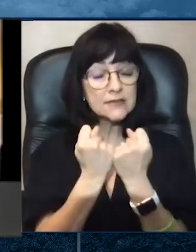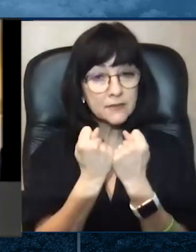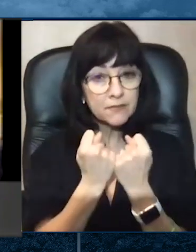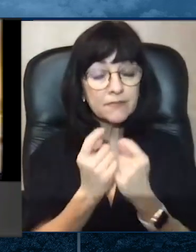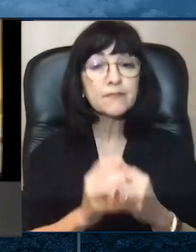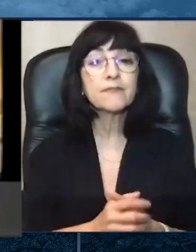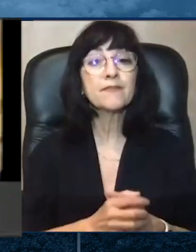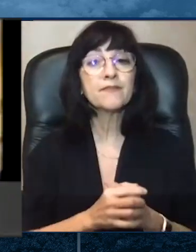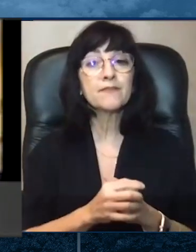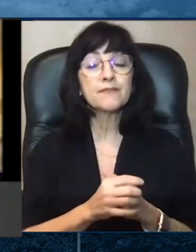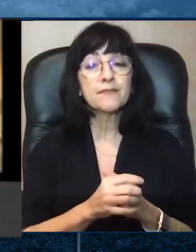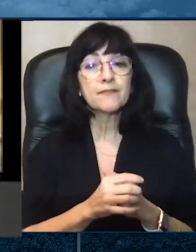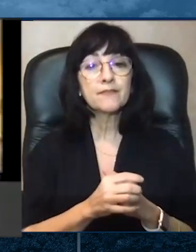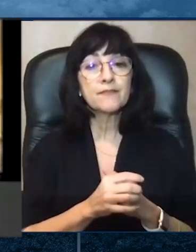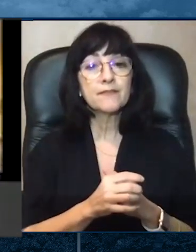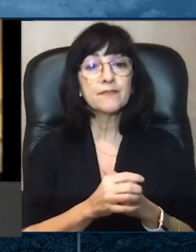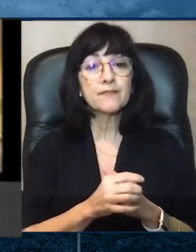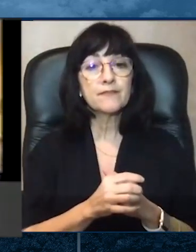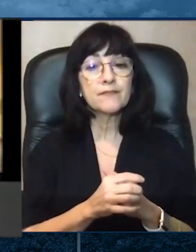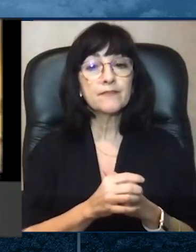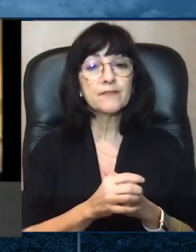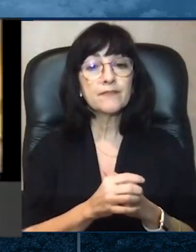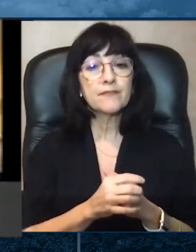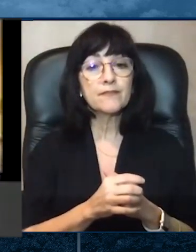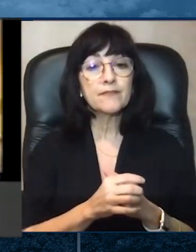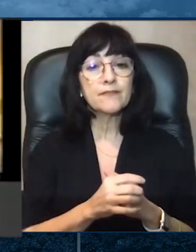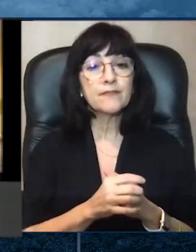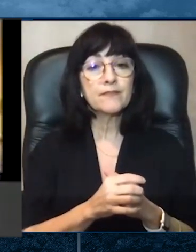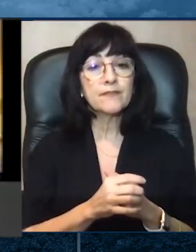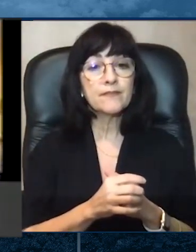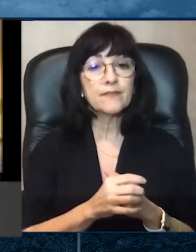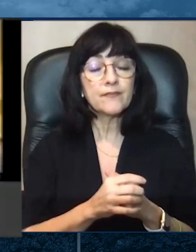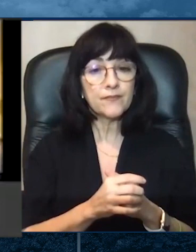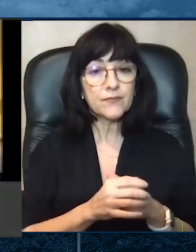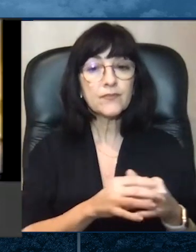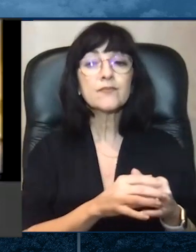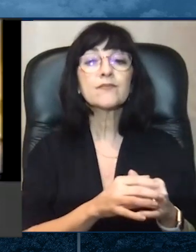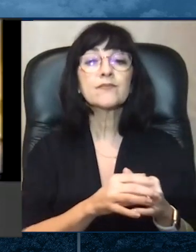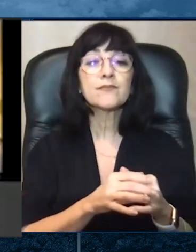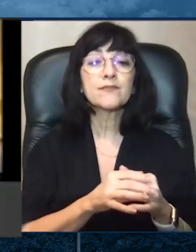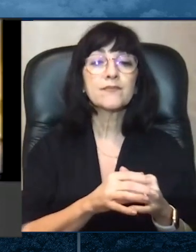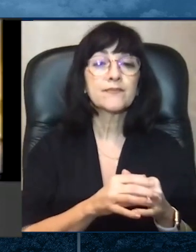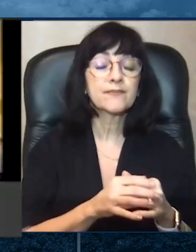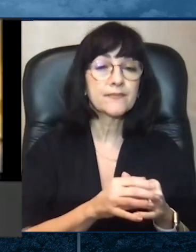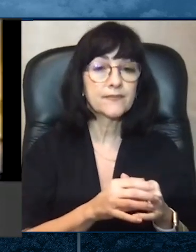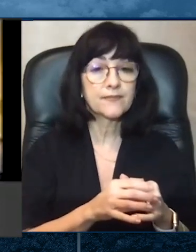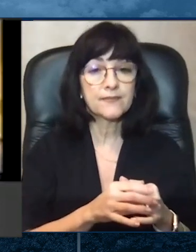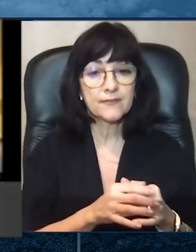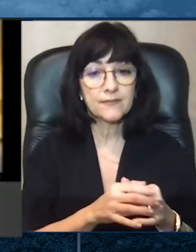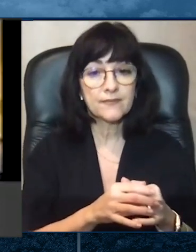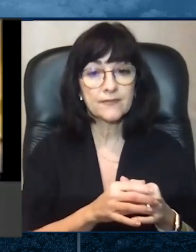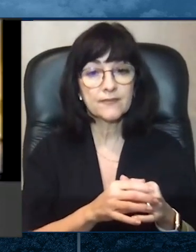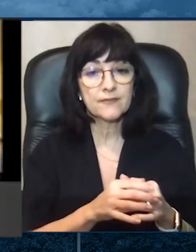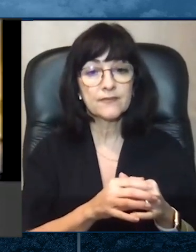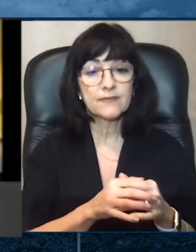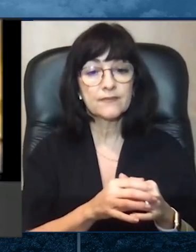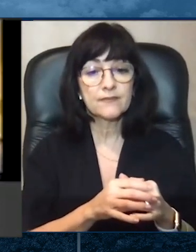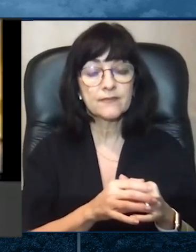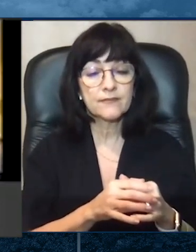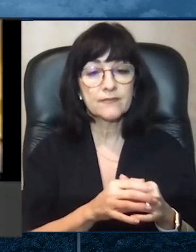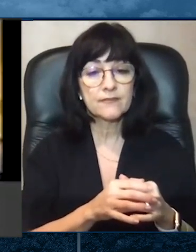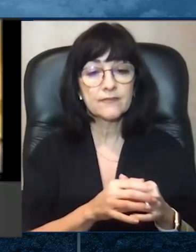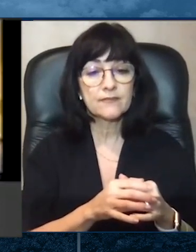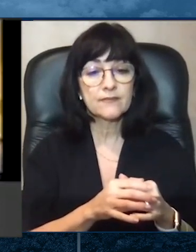sistema de apoyo a través de esta crisis. Los materiales de